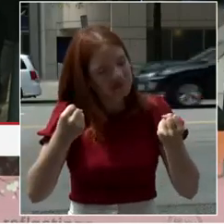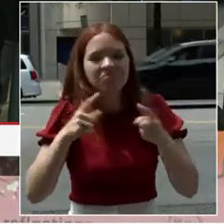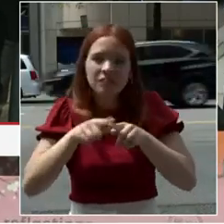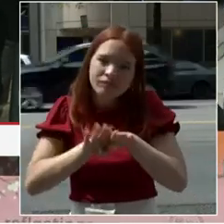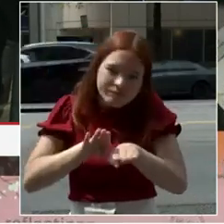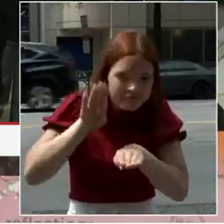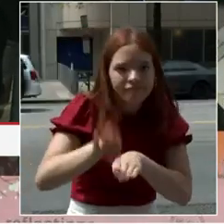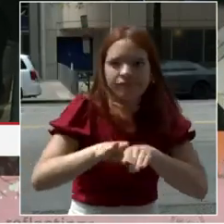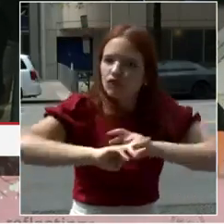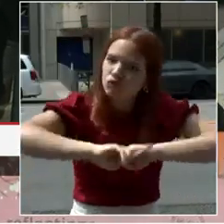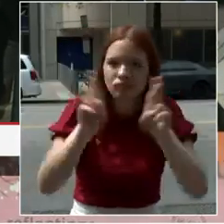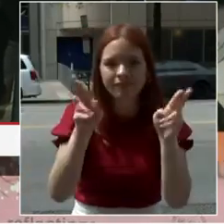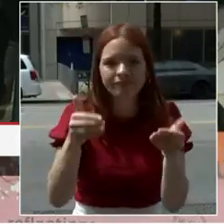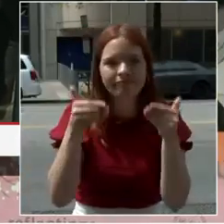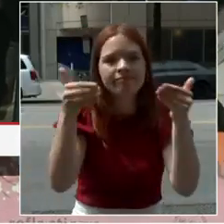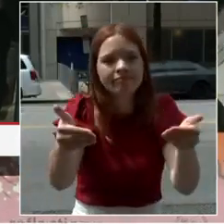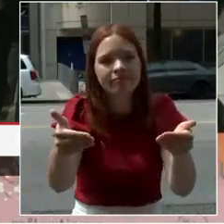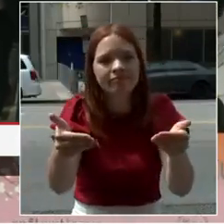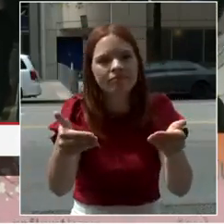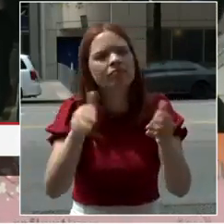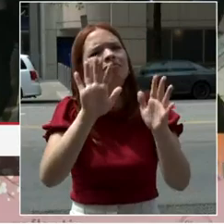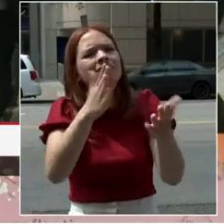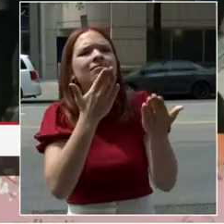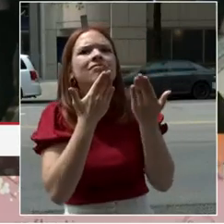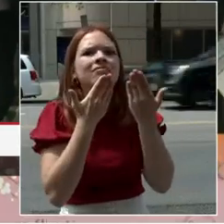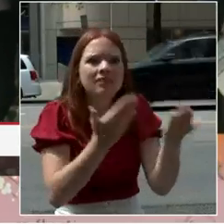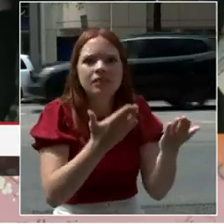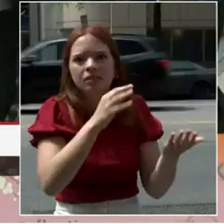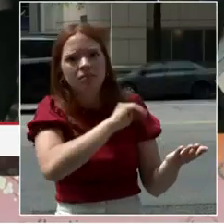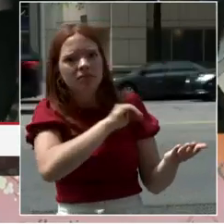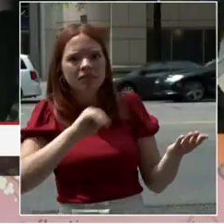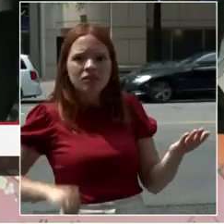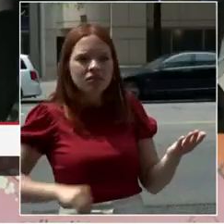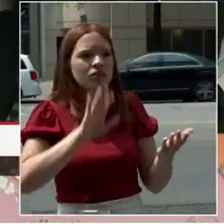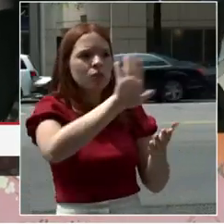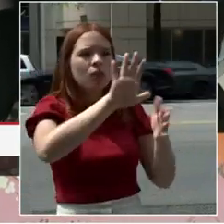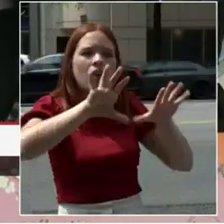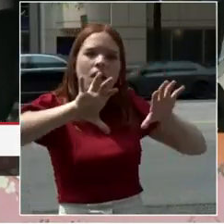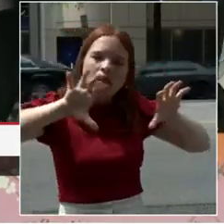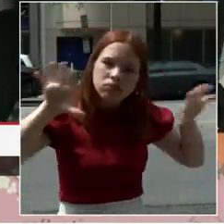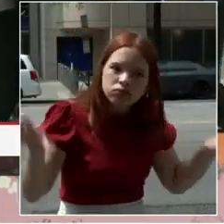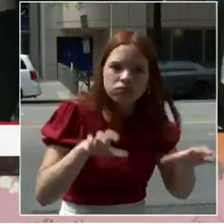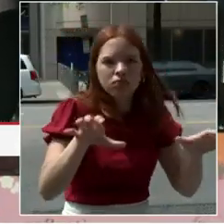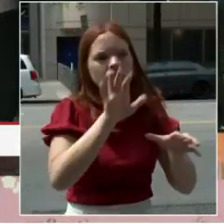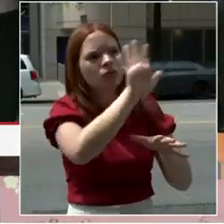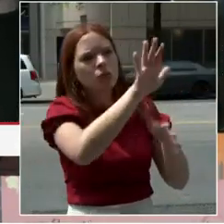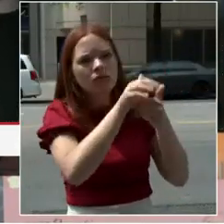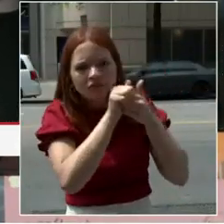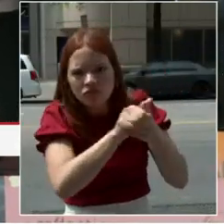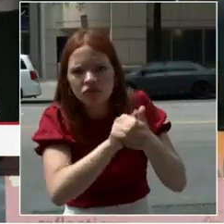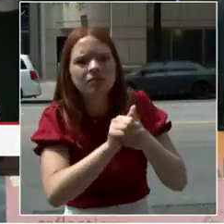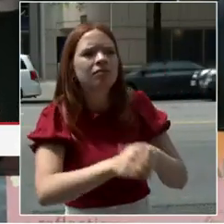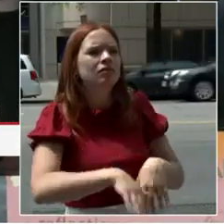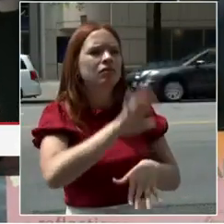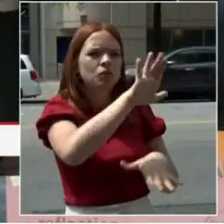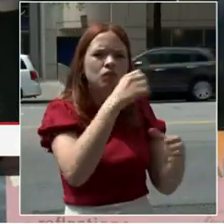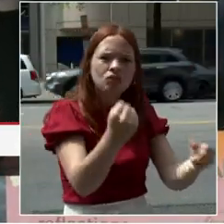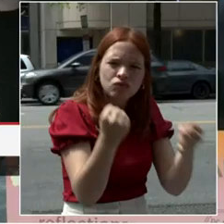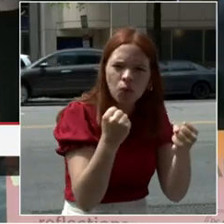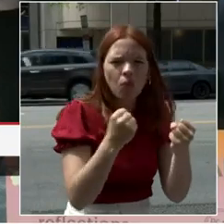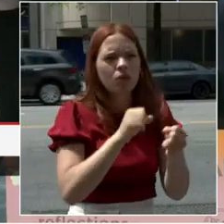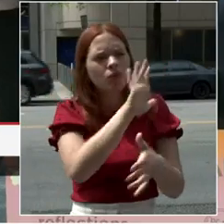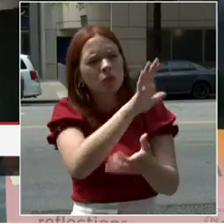Bowser for everything she has done for her vision, her leadership, and her strong support for the downtown.